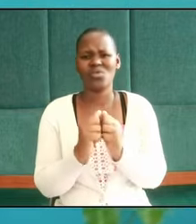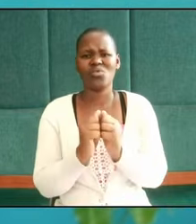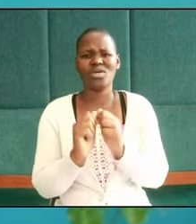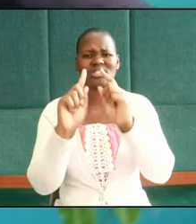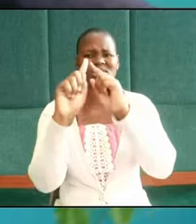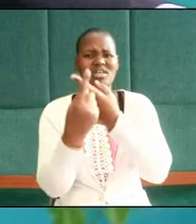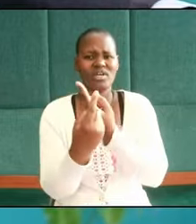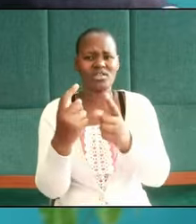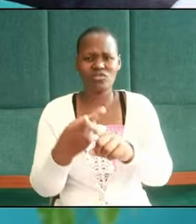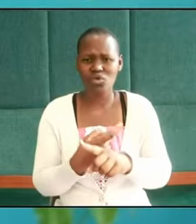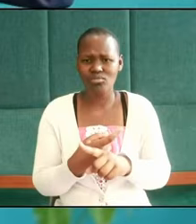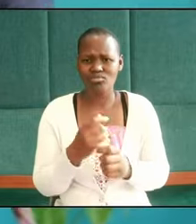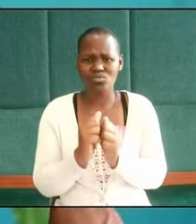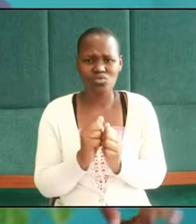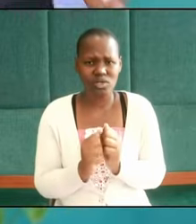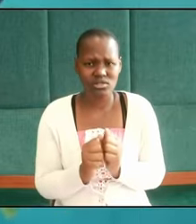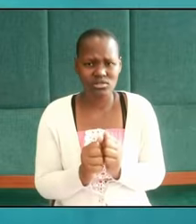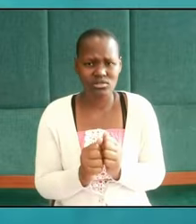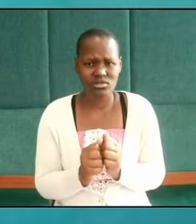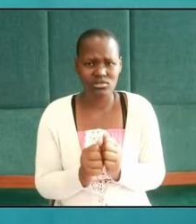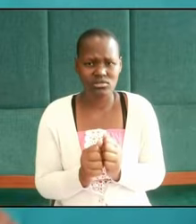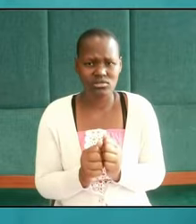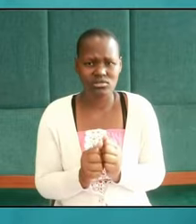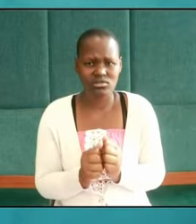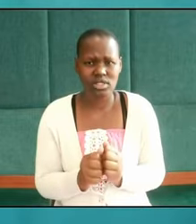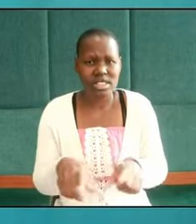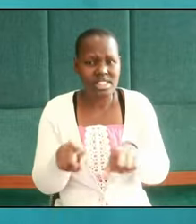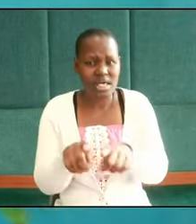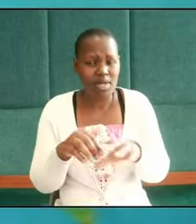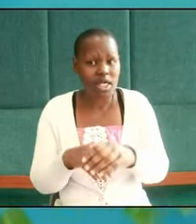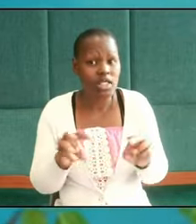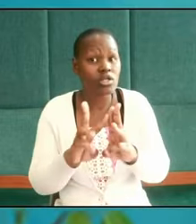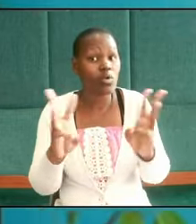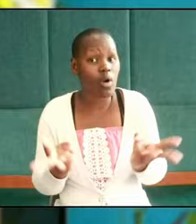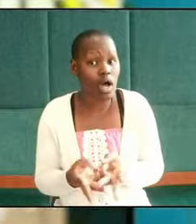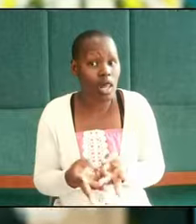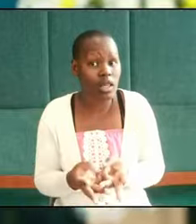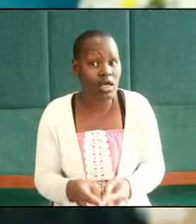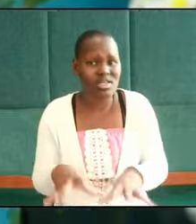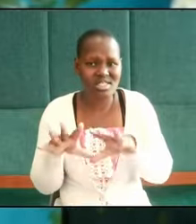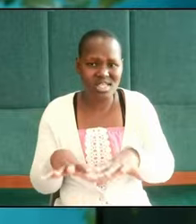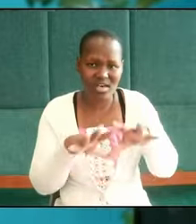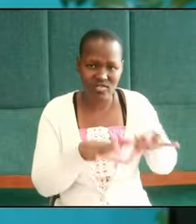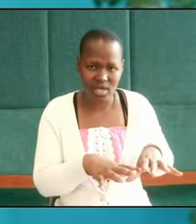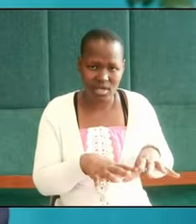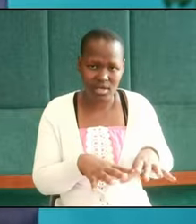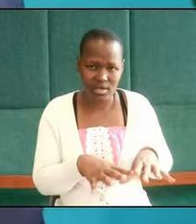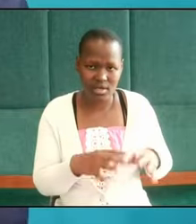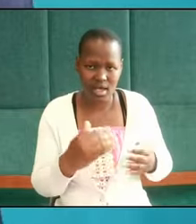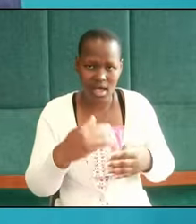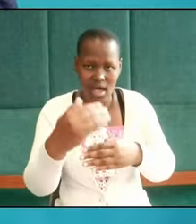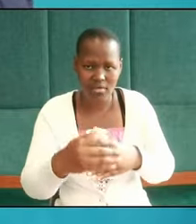contrary to good but even in this world where we may be suffering even after